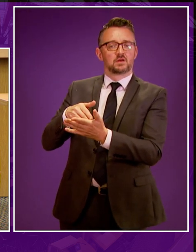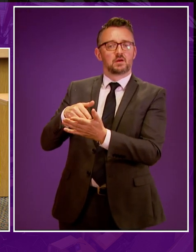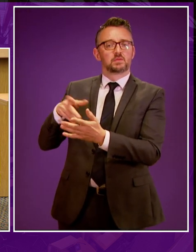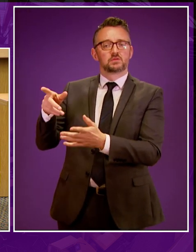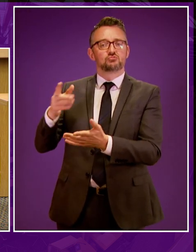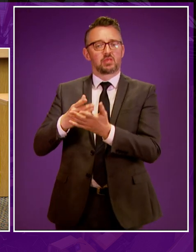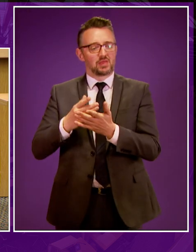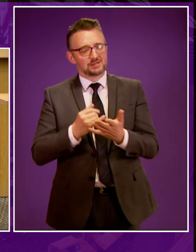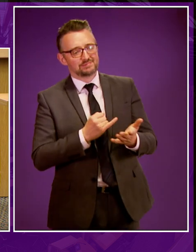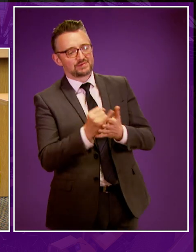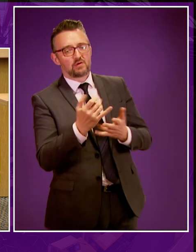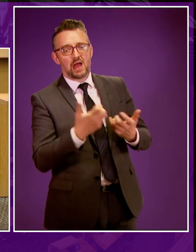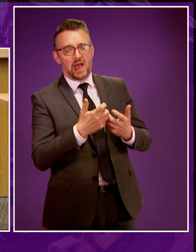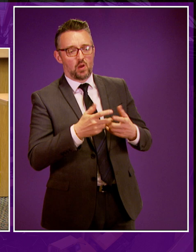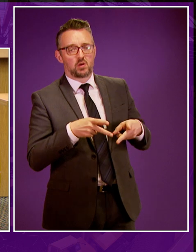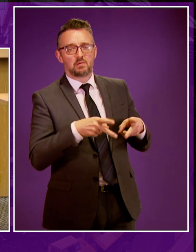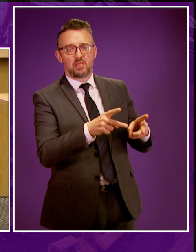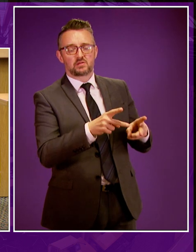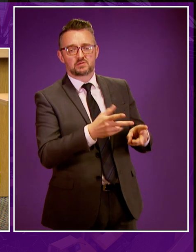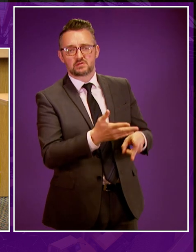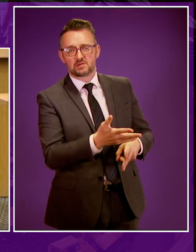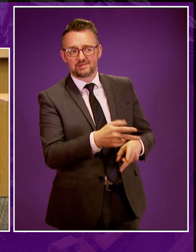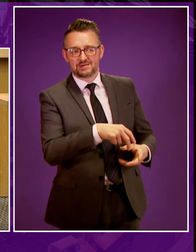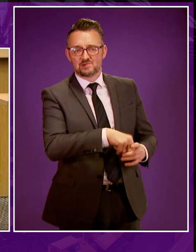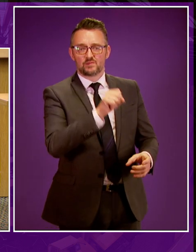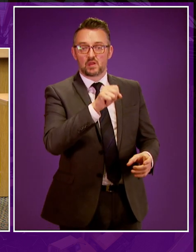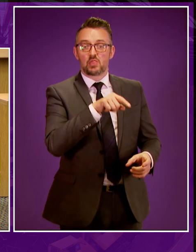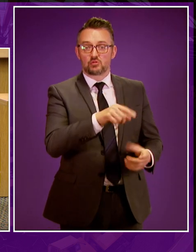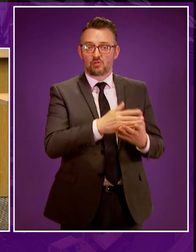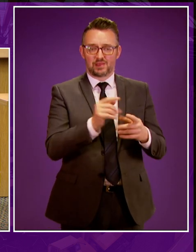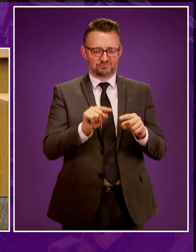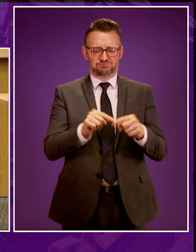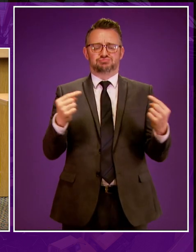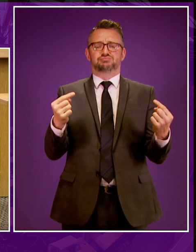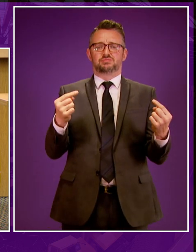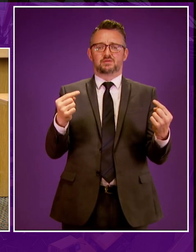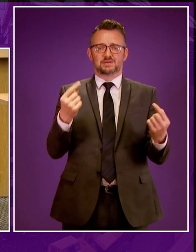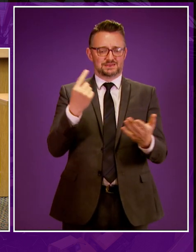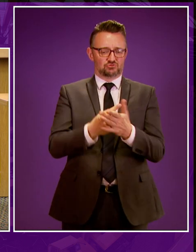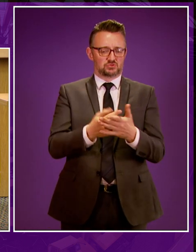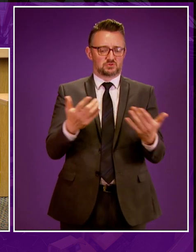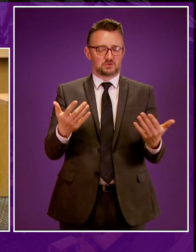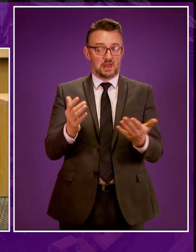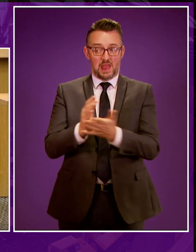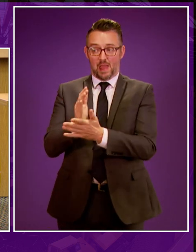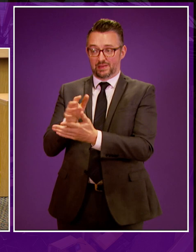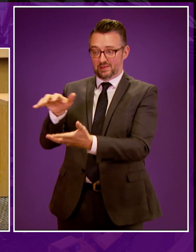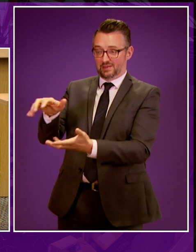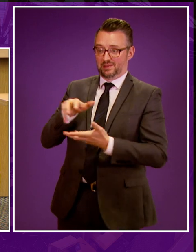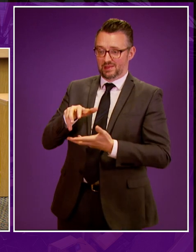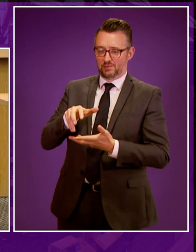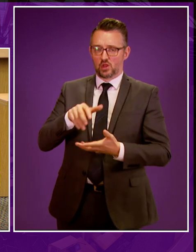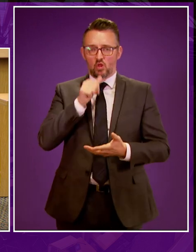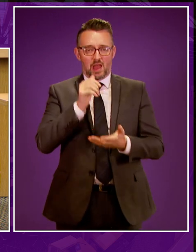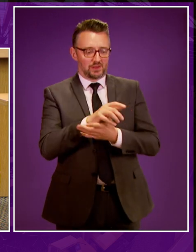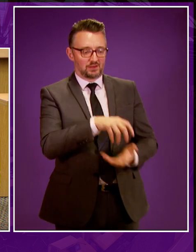be so appalled by its method of production? Because therein lies the contradiction of this decision. Scotland will not just